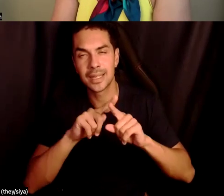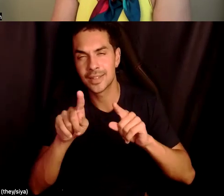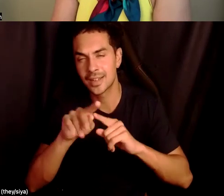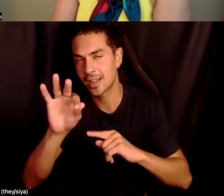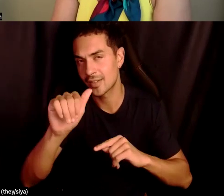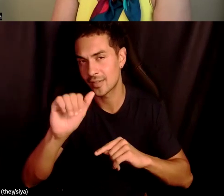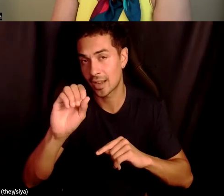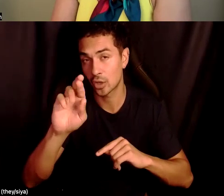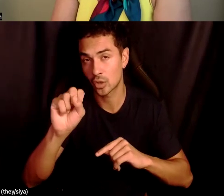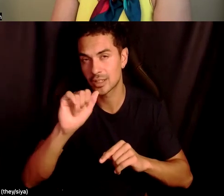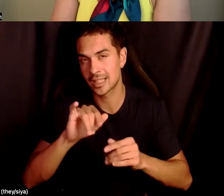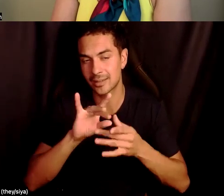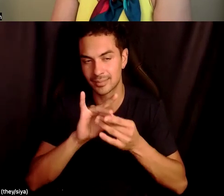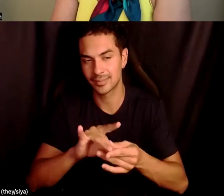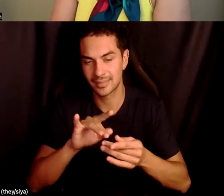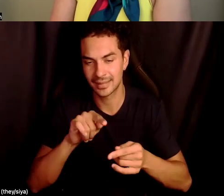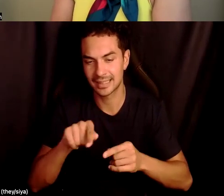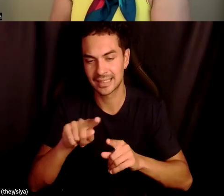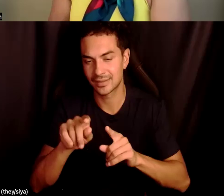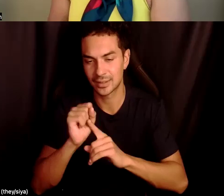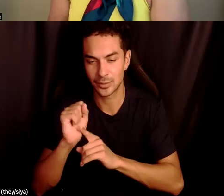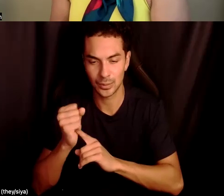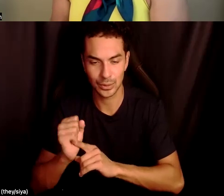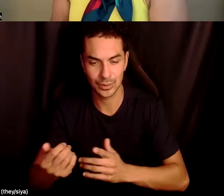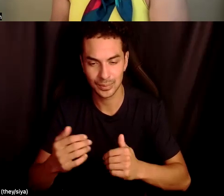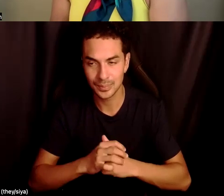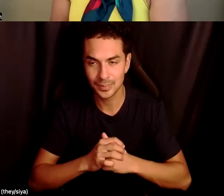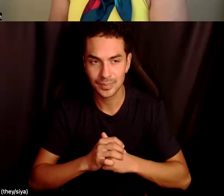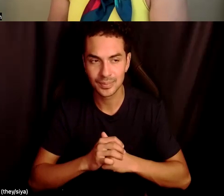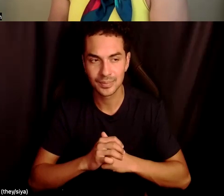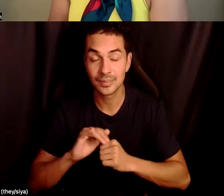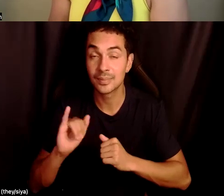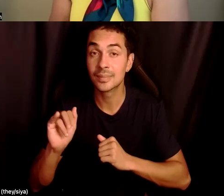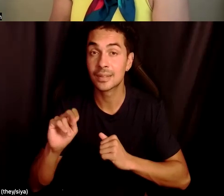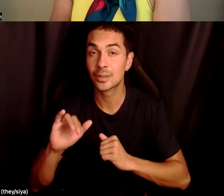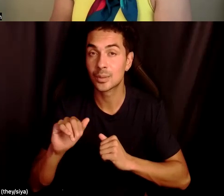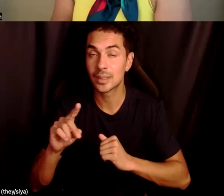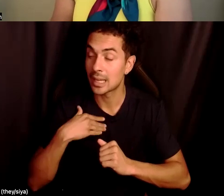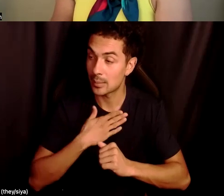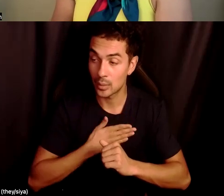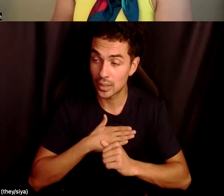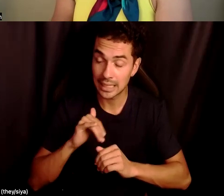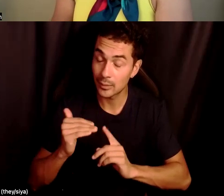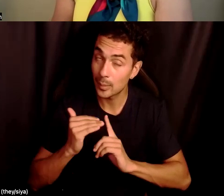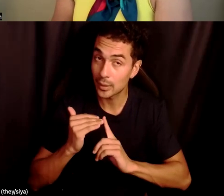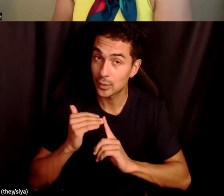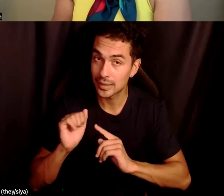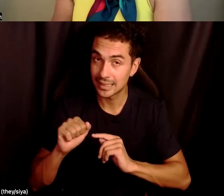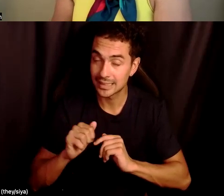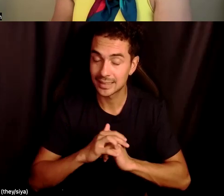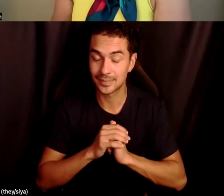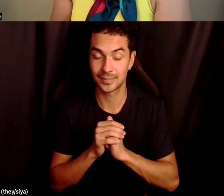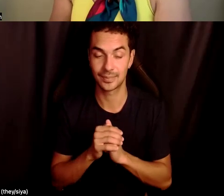and I appreciate that reminder too, that, um, we,